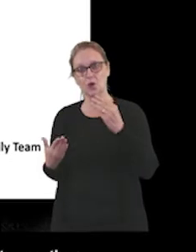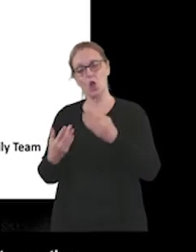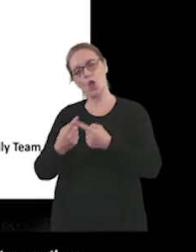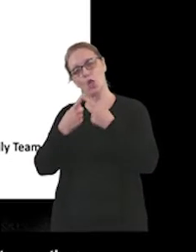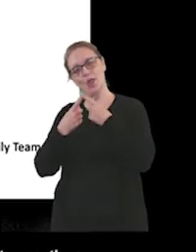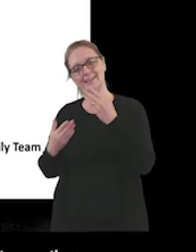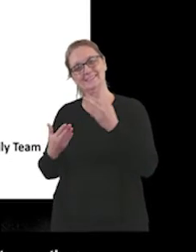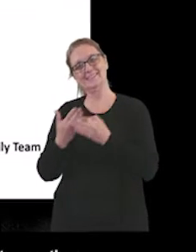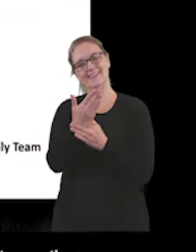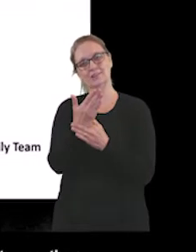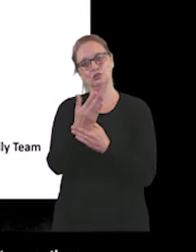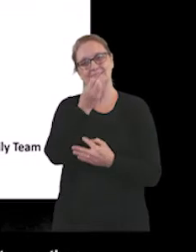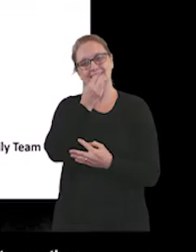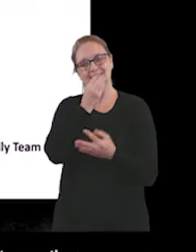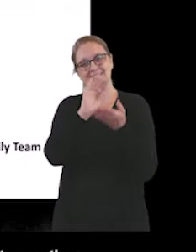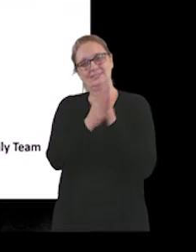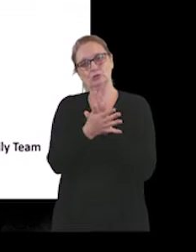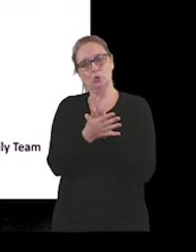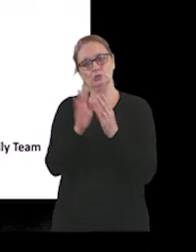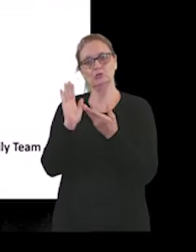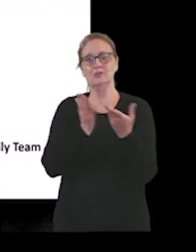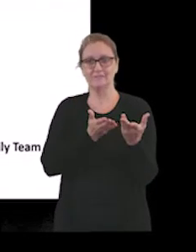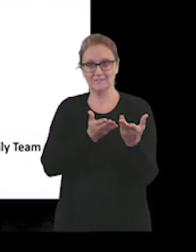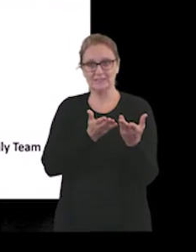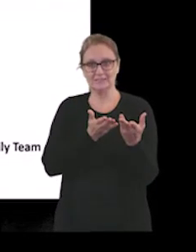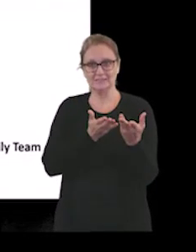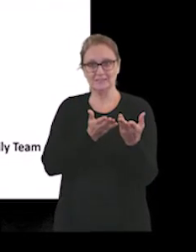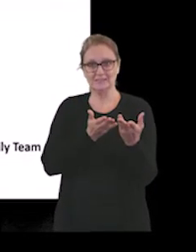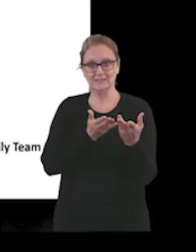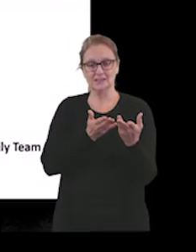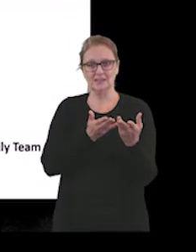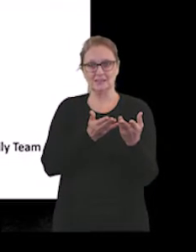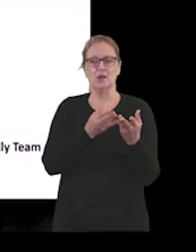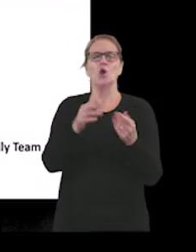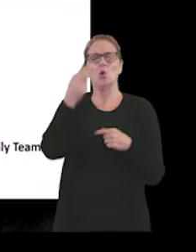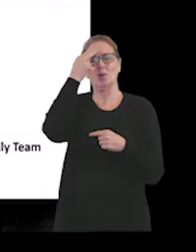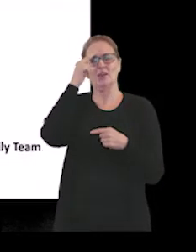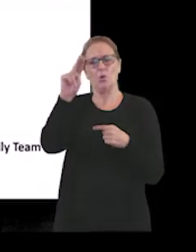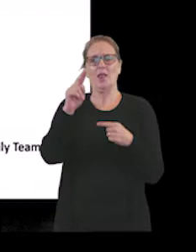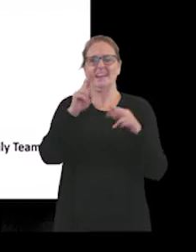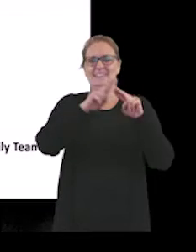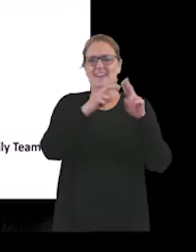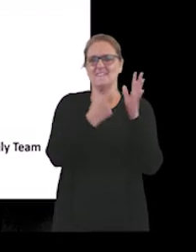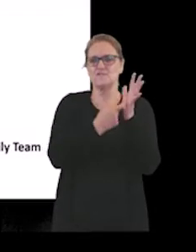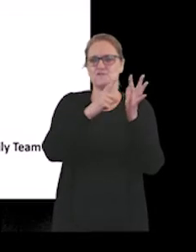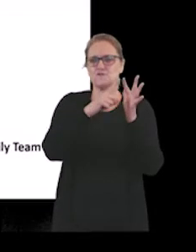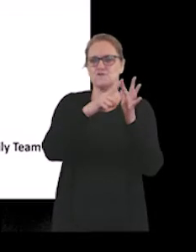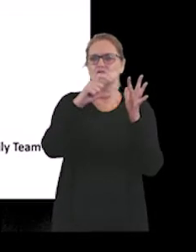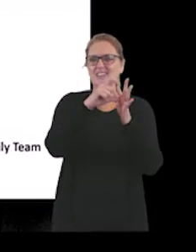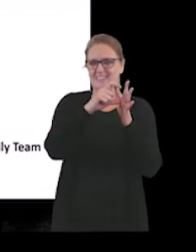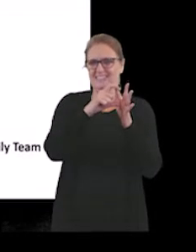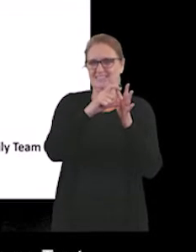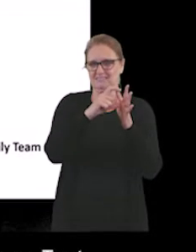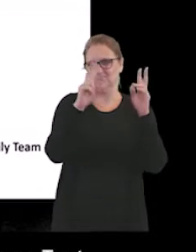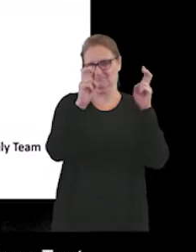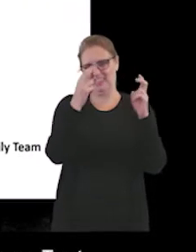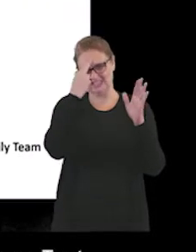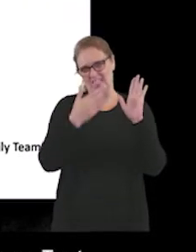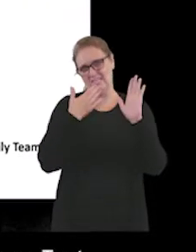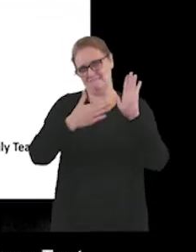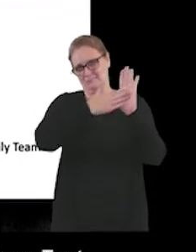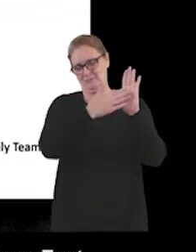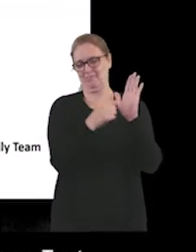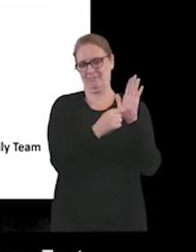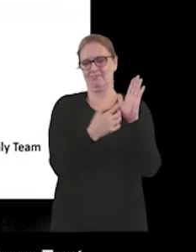eating disorder. So this better referred to as freed FRWD and